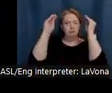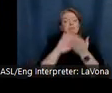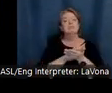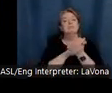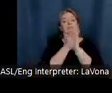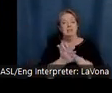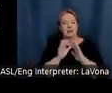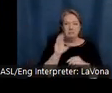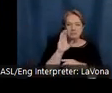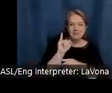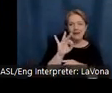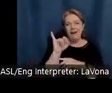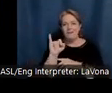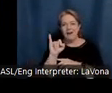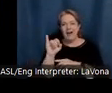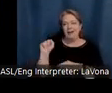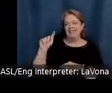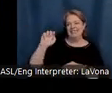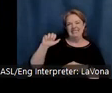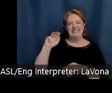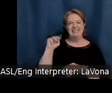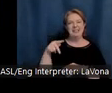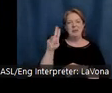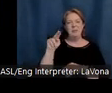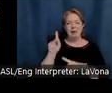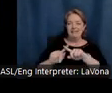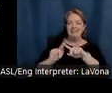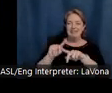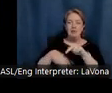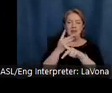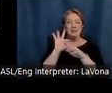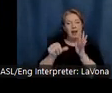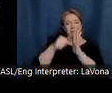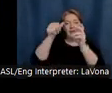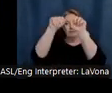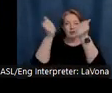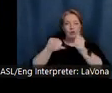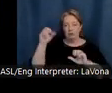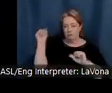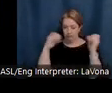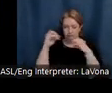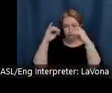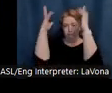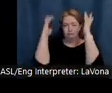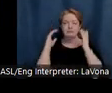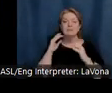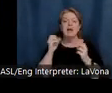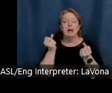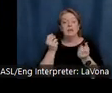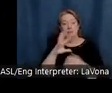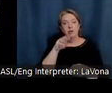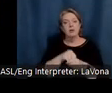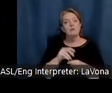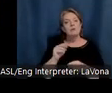sci-fi and steampunk-inspired assemblages made from scrap and discarded materials, many of which include kinetic